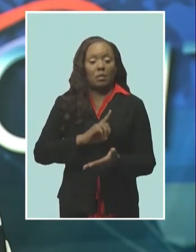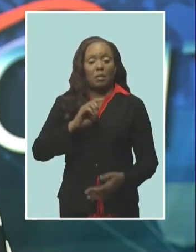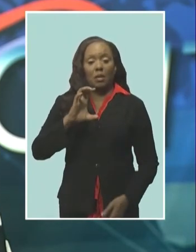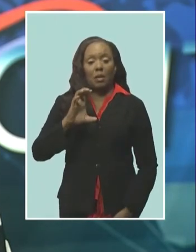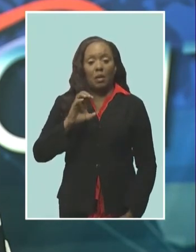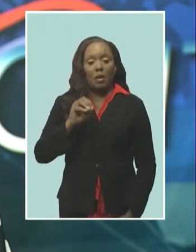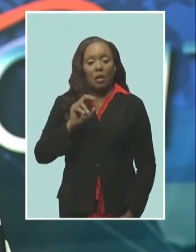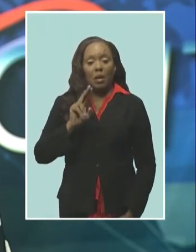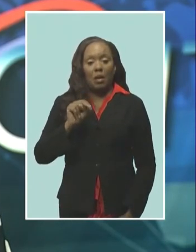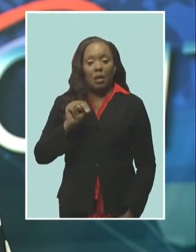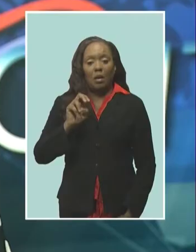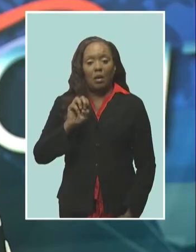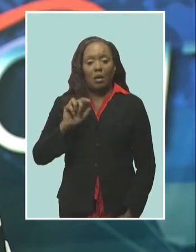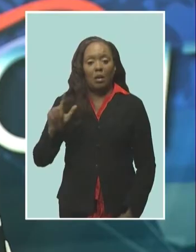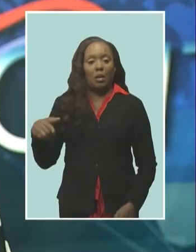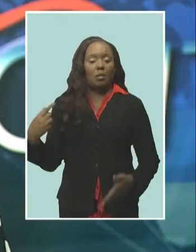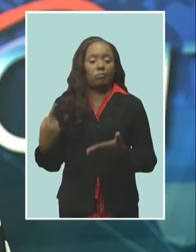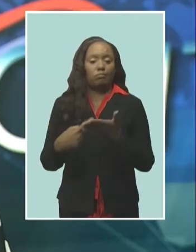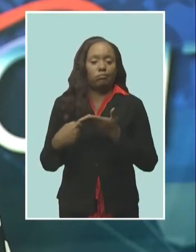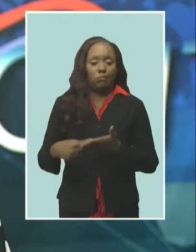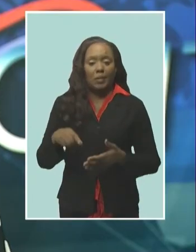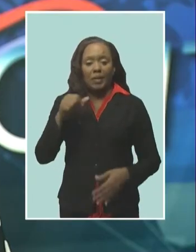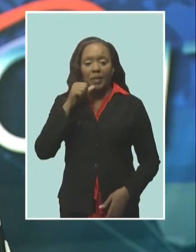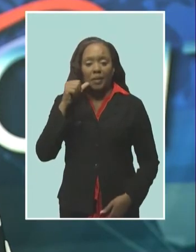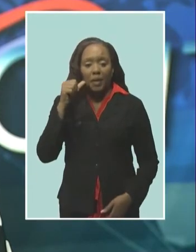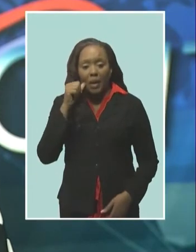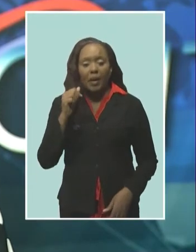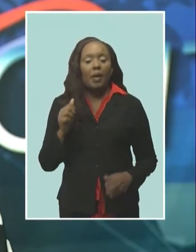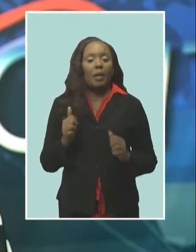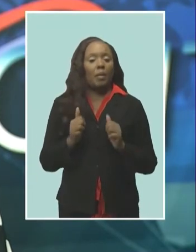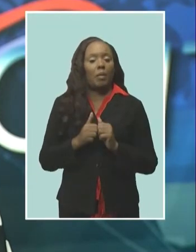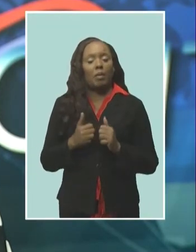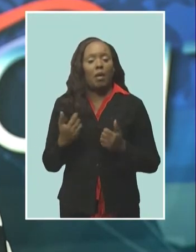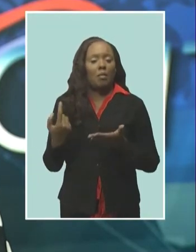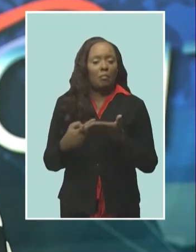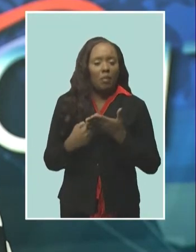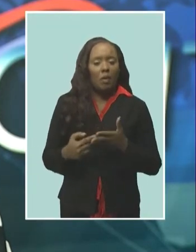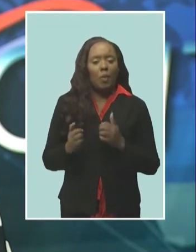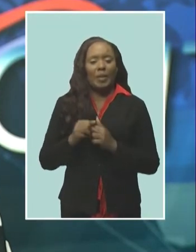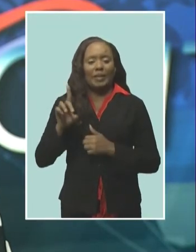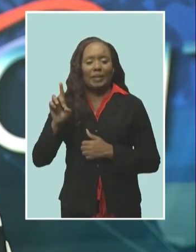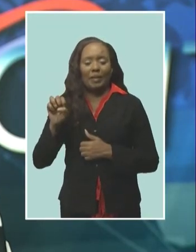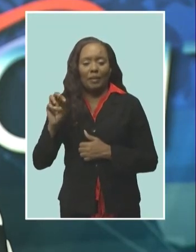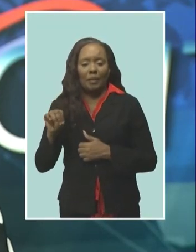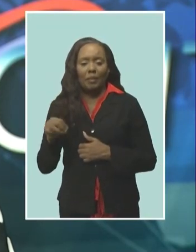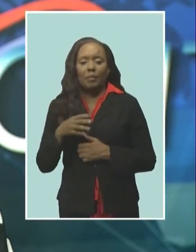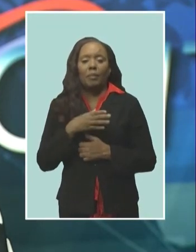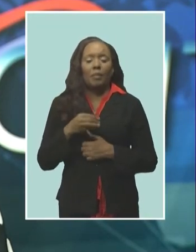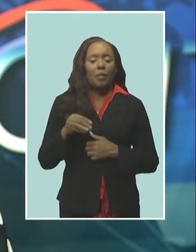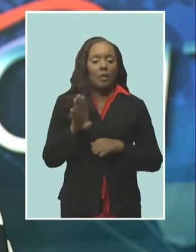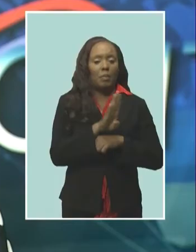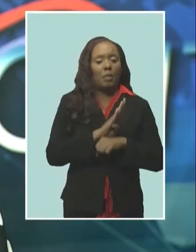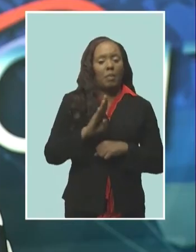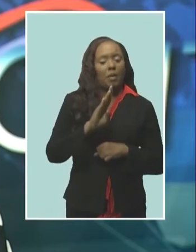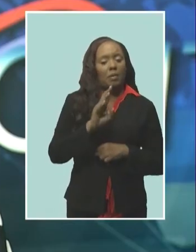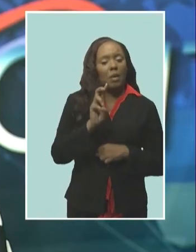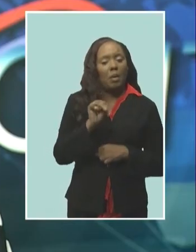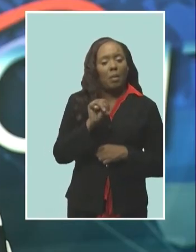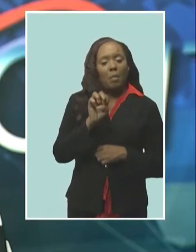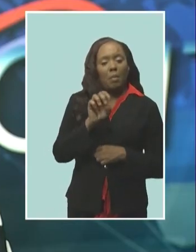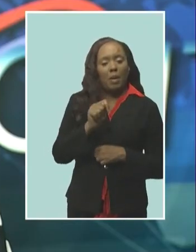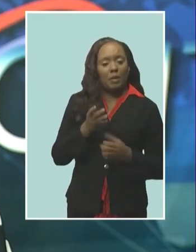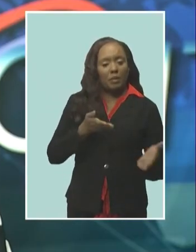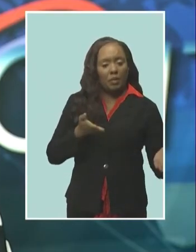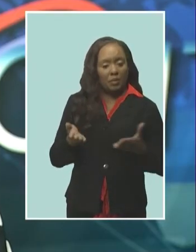during a discussion hosted by the barbados meteorological services and the department of emergency management he says in times of extreme